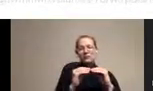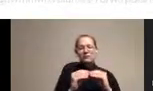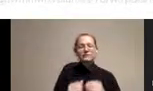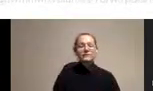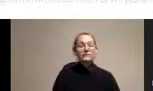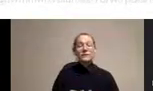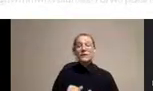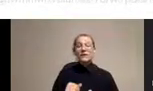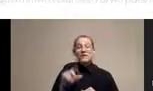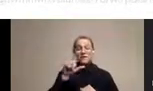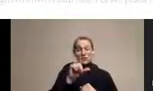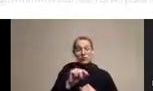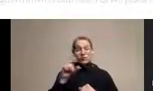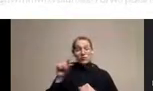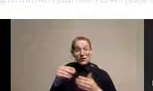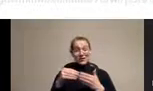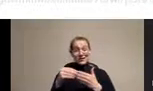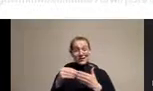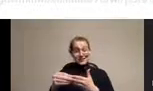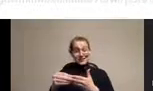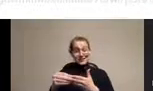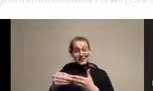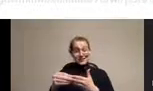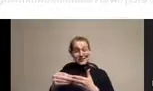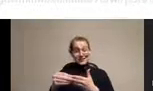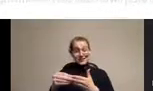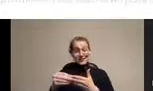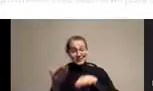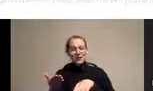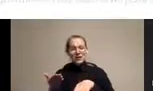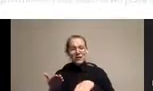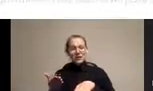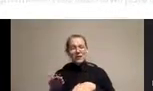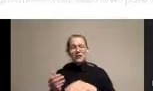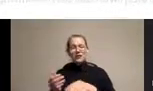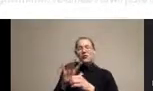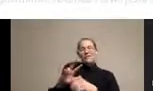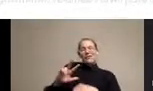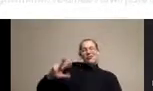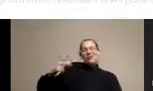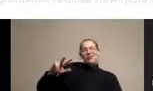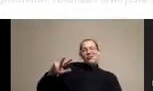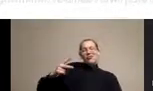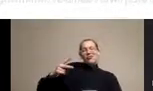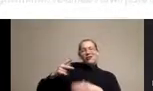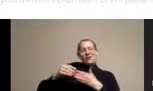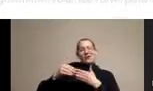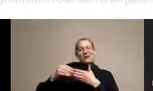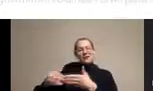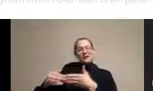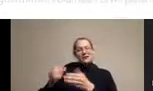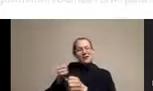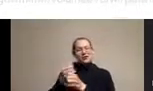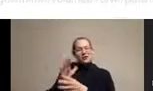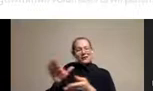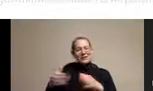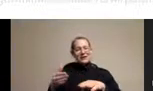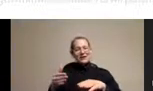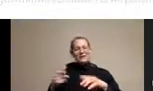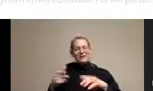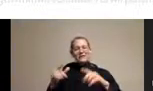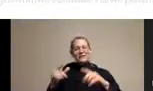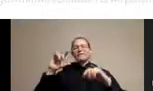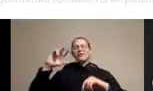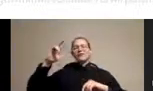2020 – you see that COVID was the third leading cause of death in 2020. That's the third line from the top after heart disease and